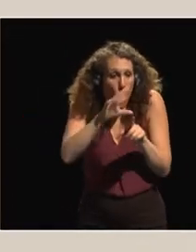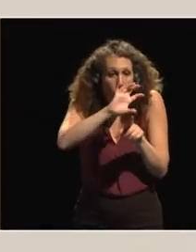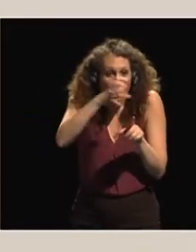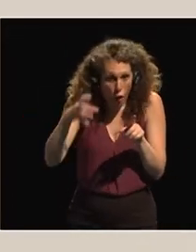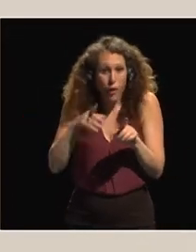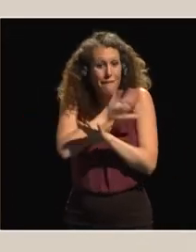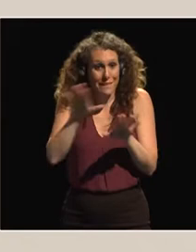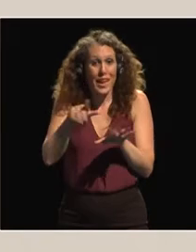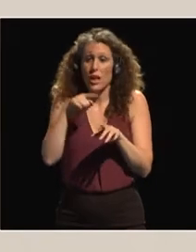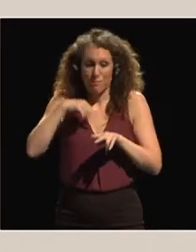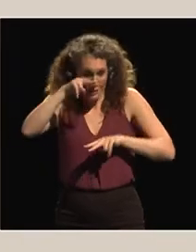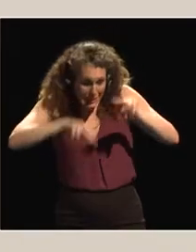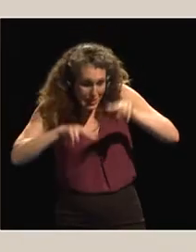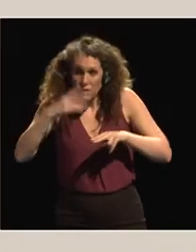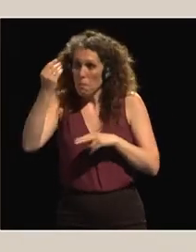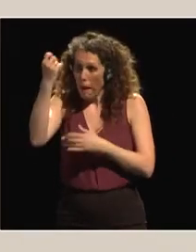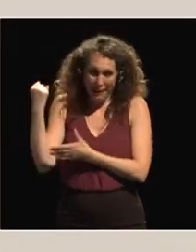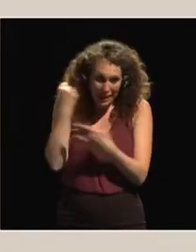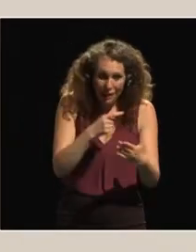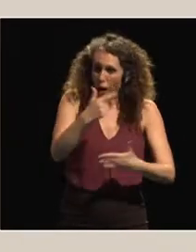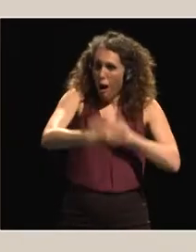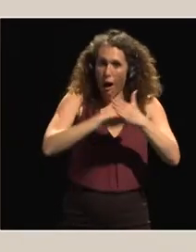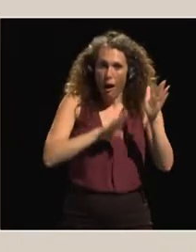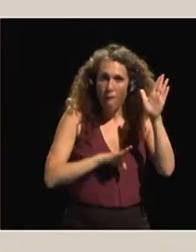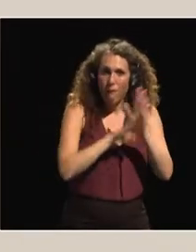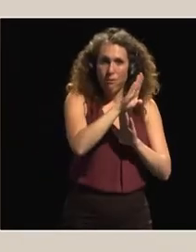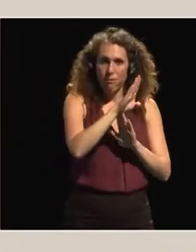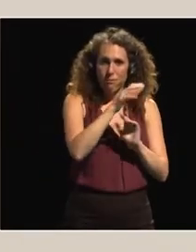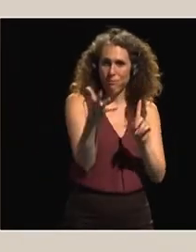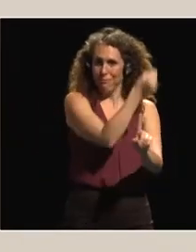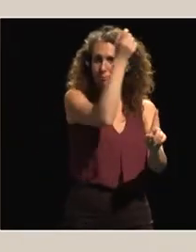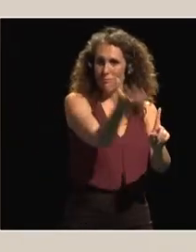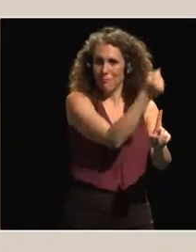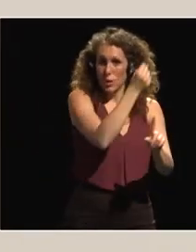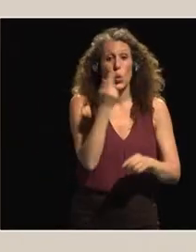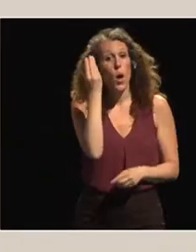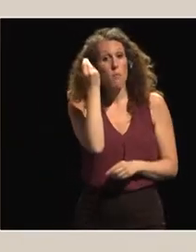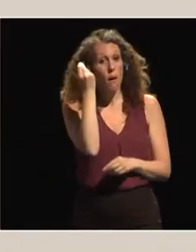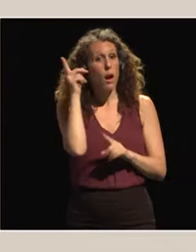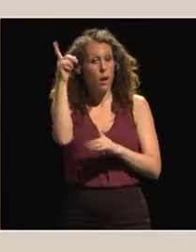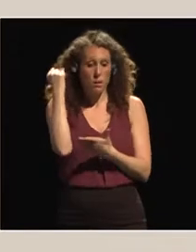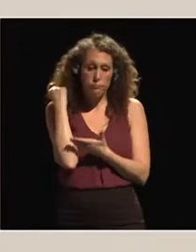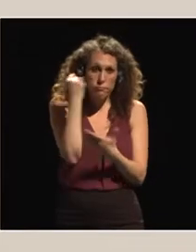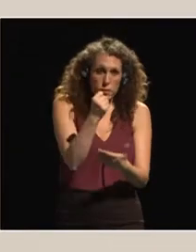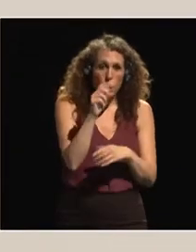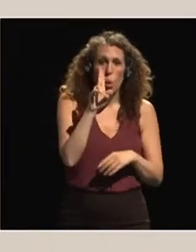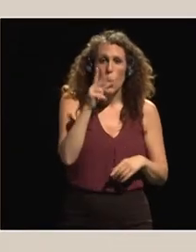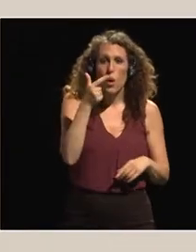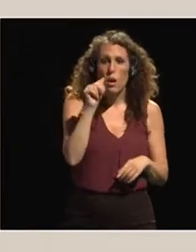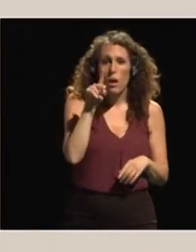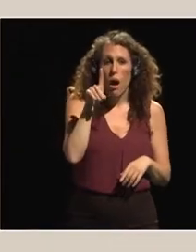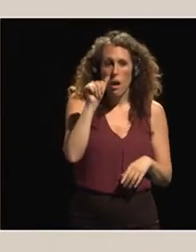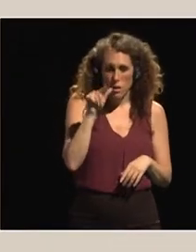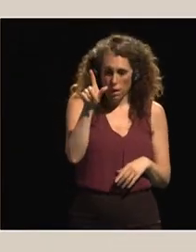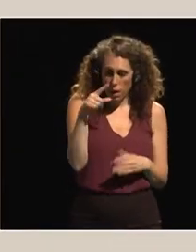we are able to assess. And they are doing very well. We gave some funds to Uganda women. They